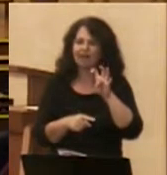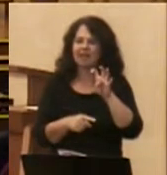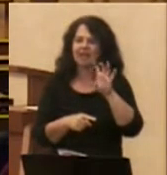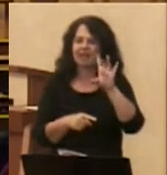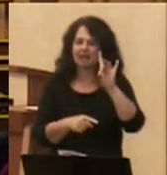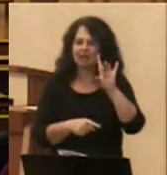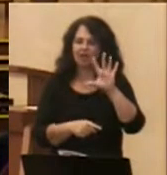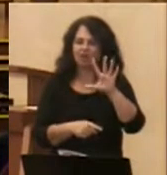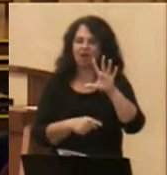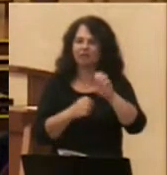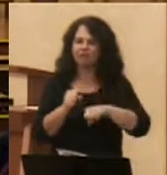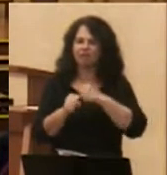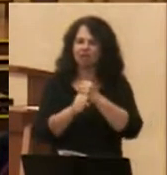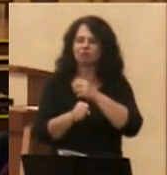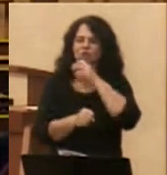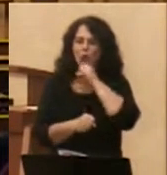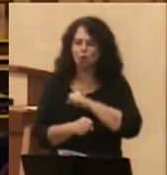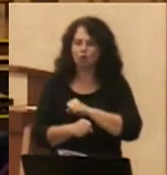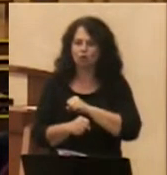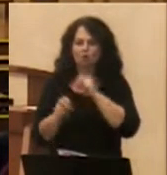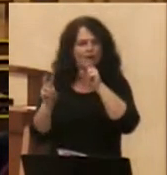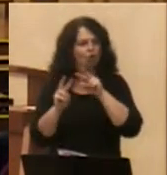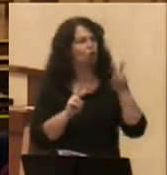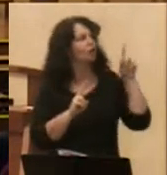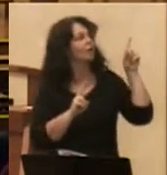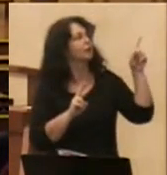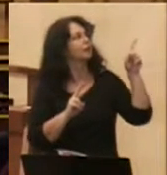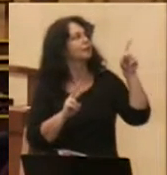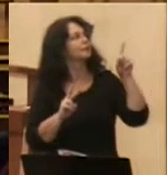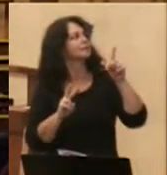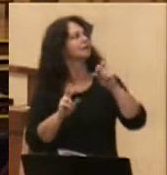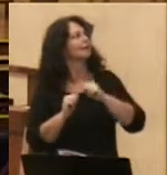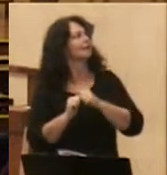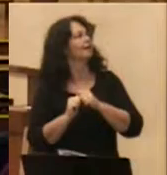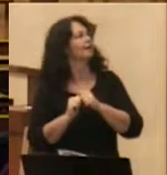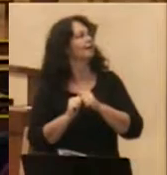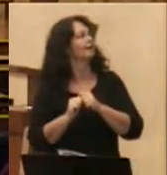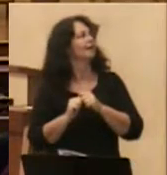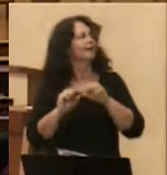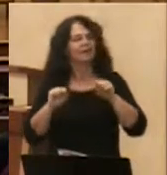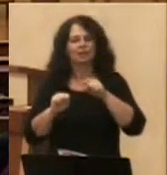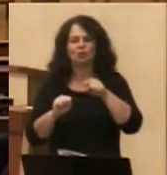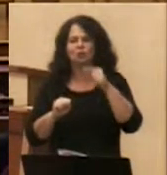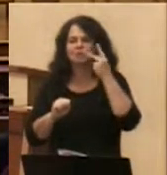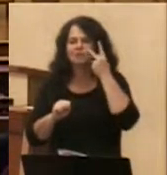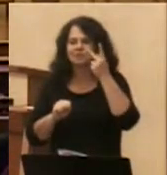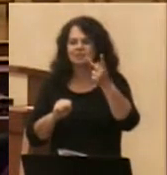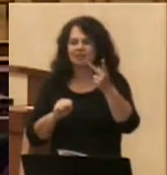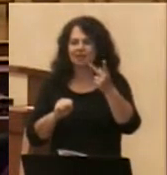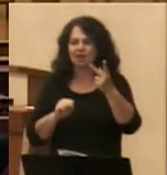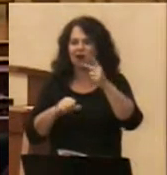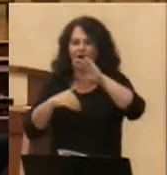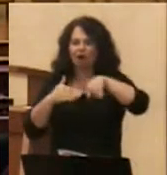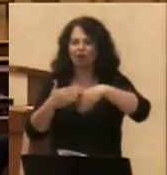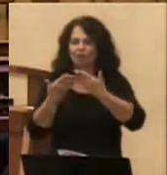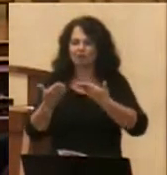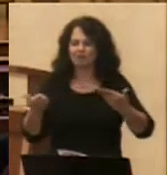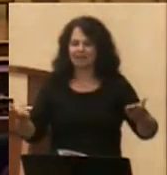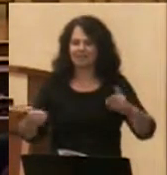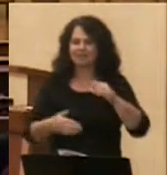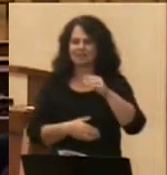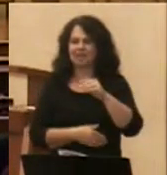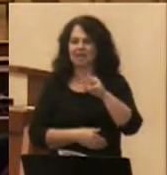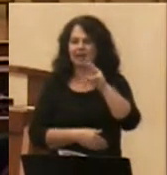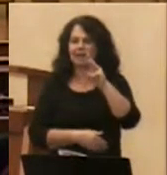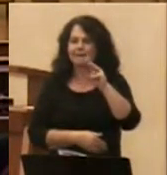Just by glancing at a symbol like this can you see immediately all those things that Martin Luther